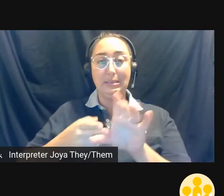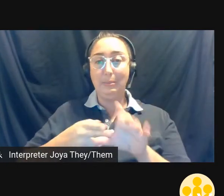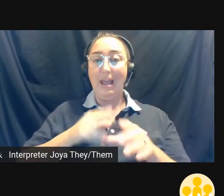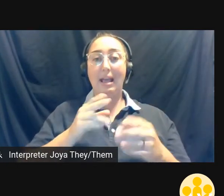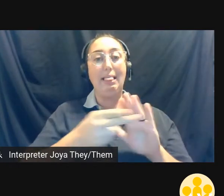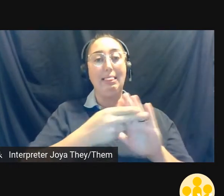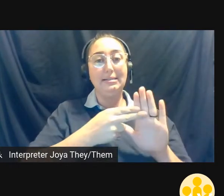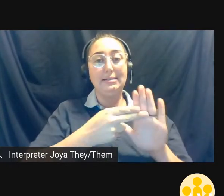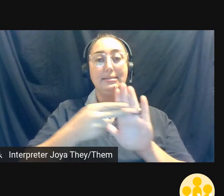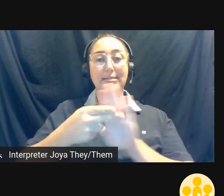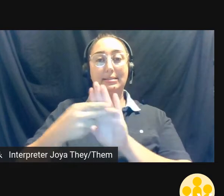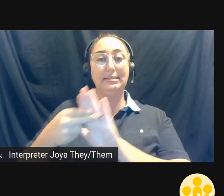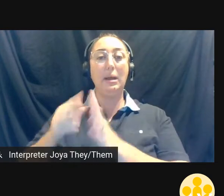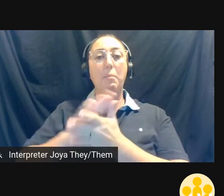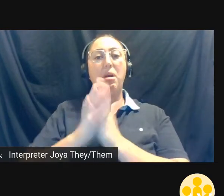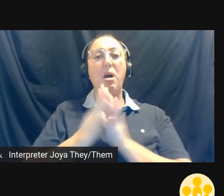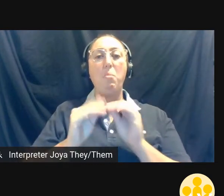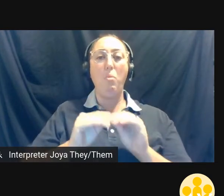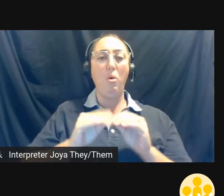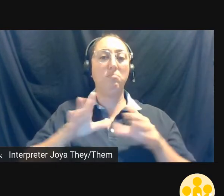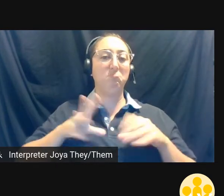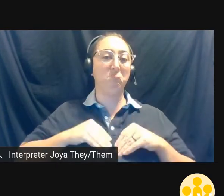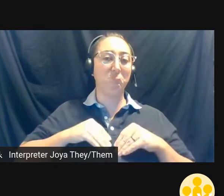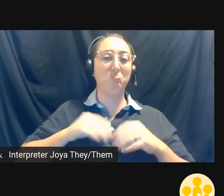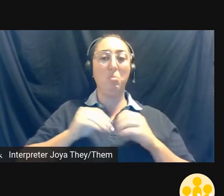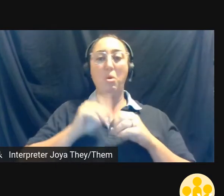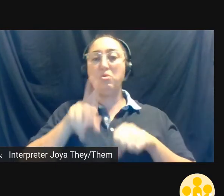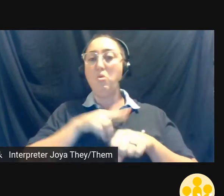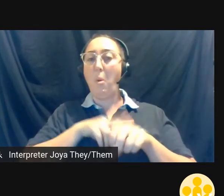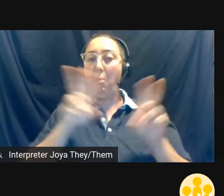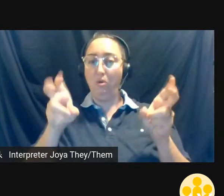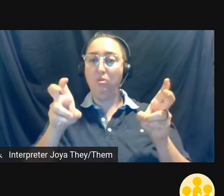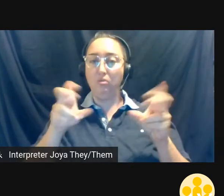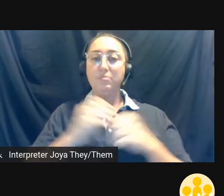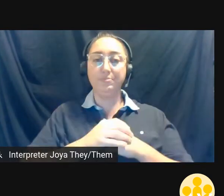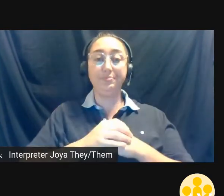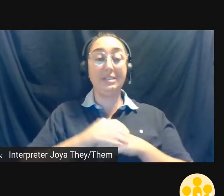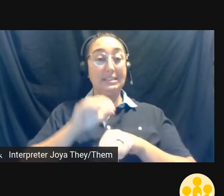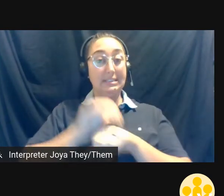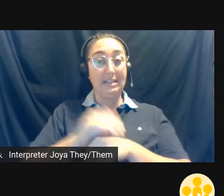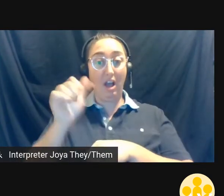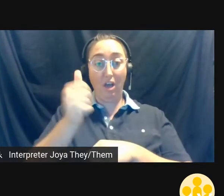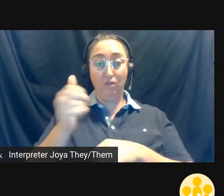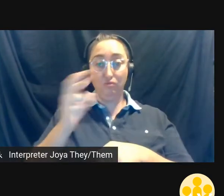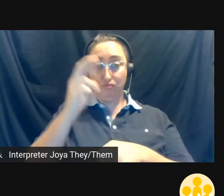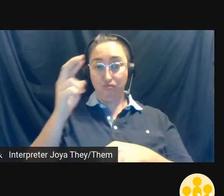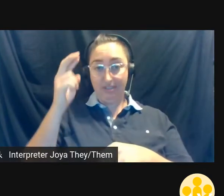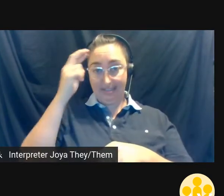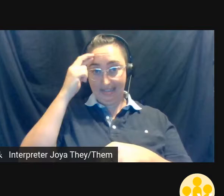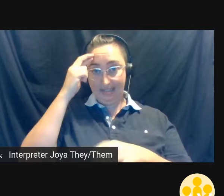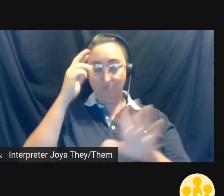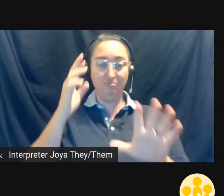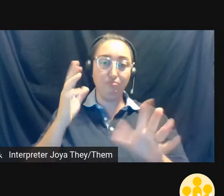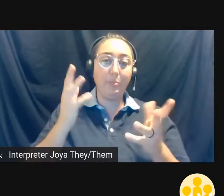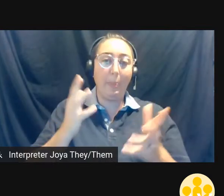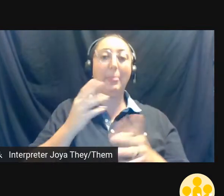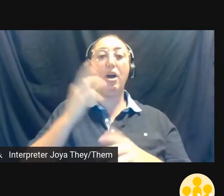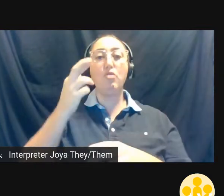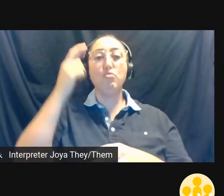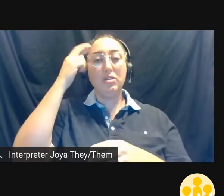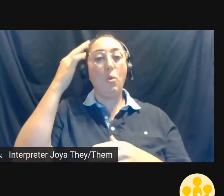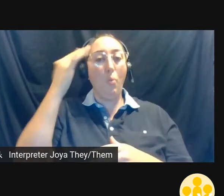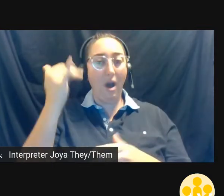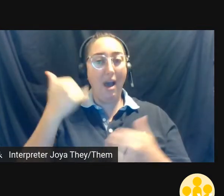accepted and normalized. And tonight, another reason that we have, or not another reason, but the reason